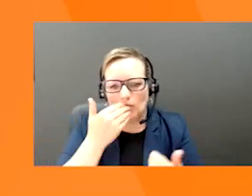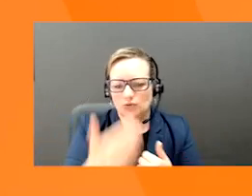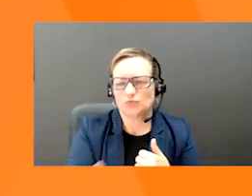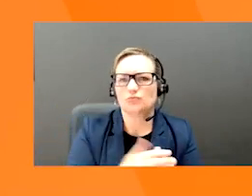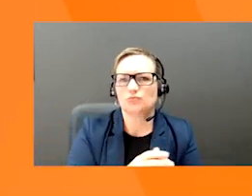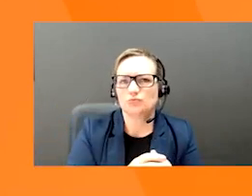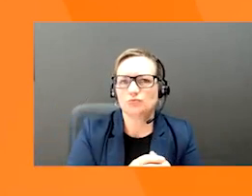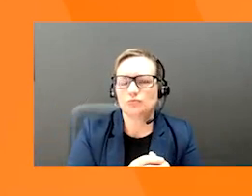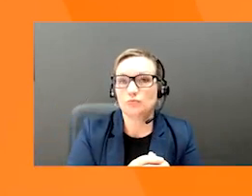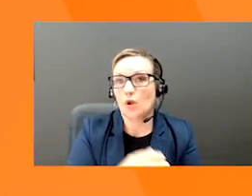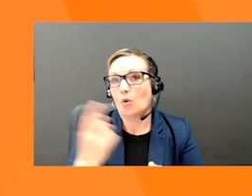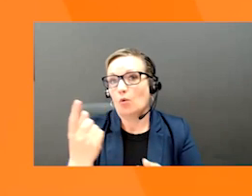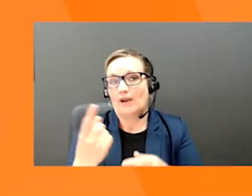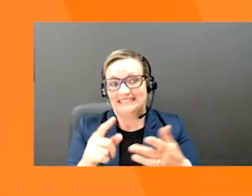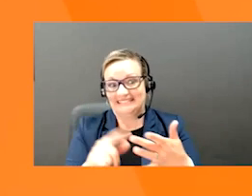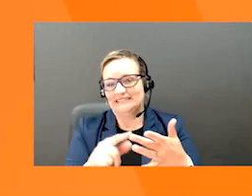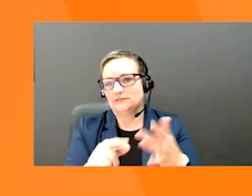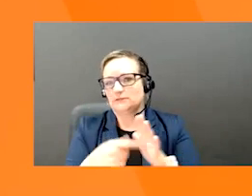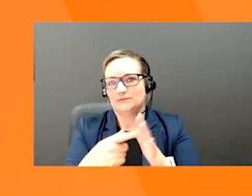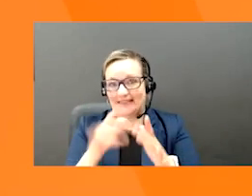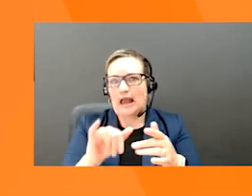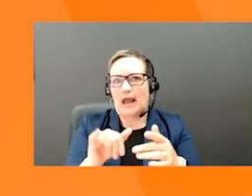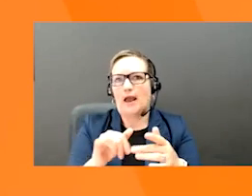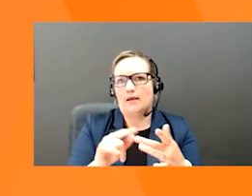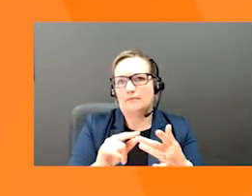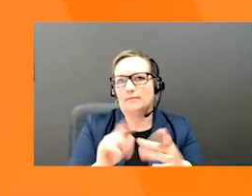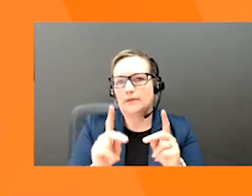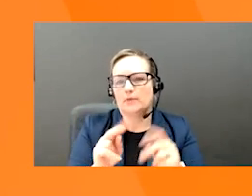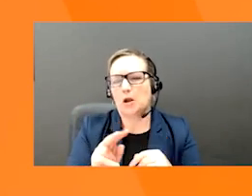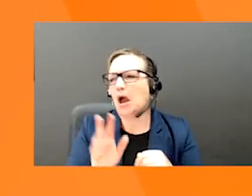it's, it can be one of the most crucial parts of the pitch.